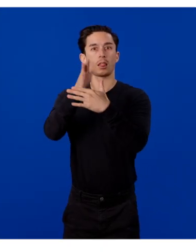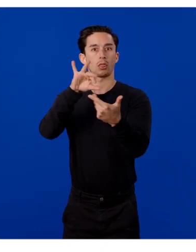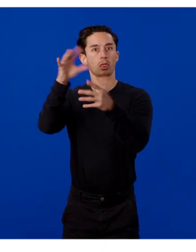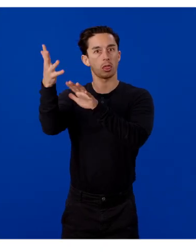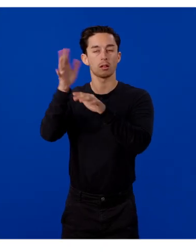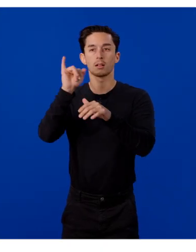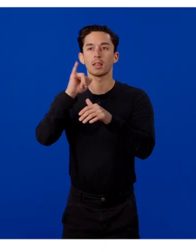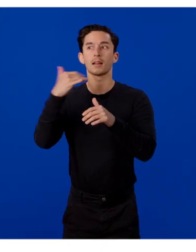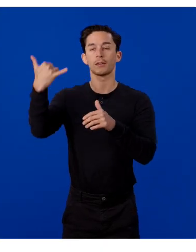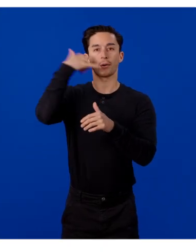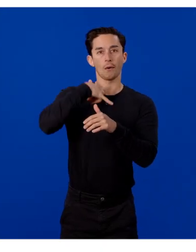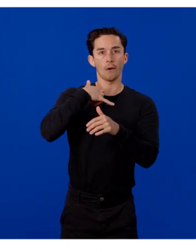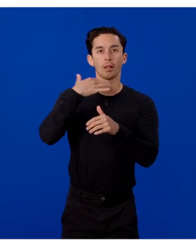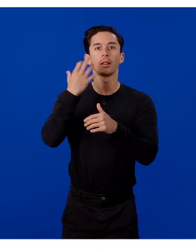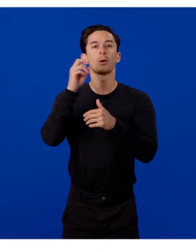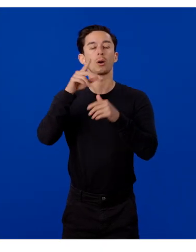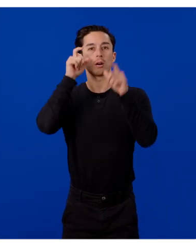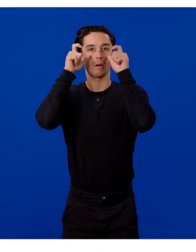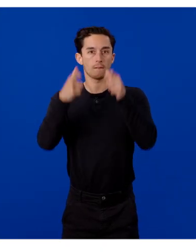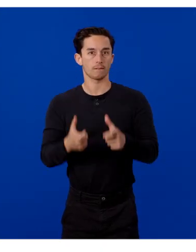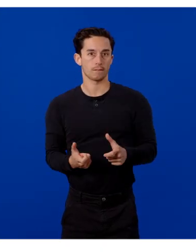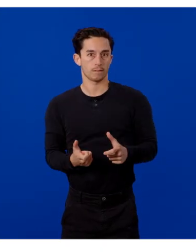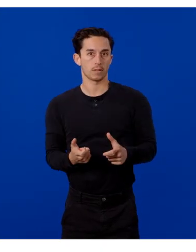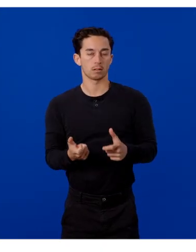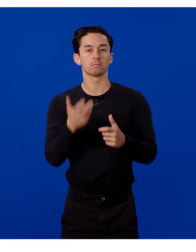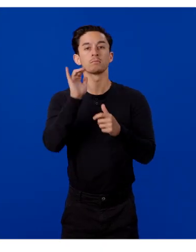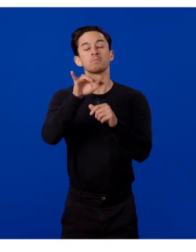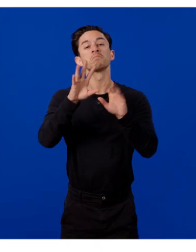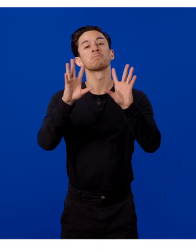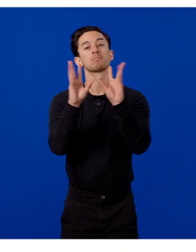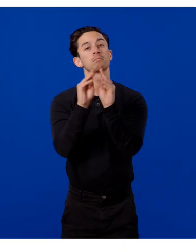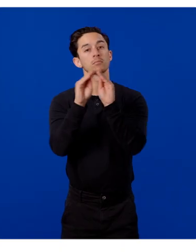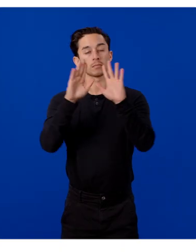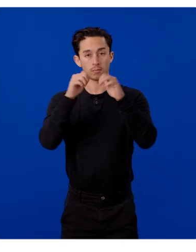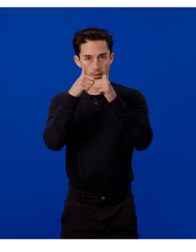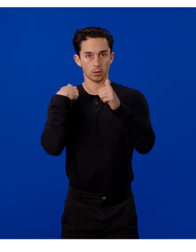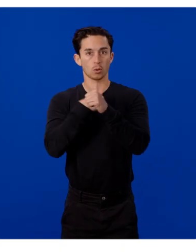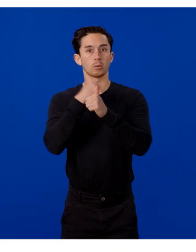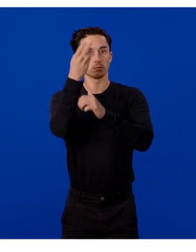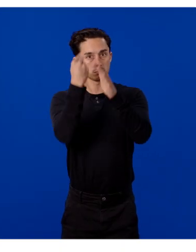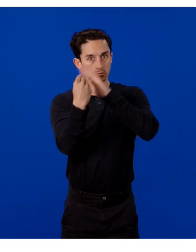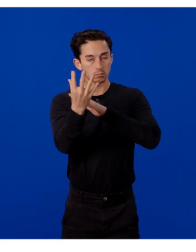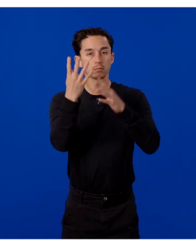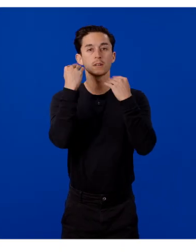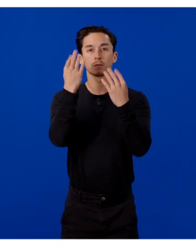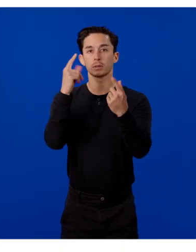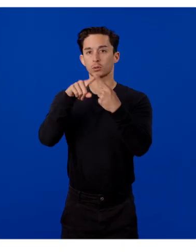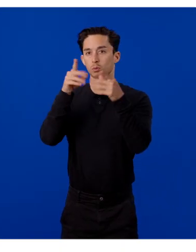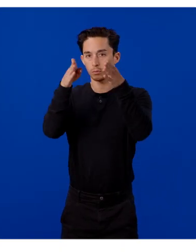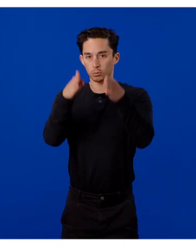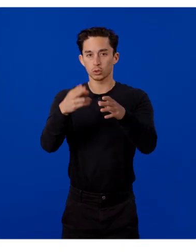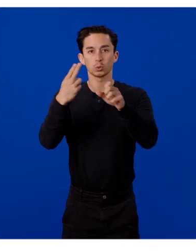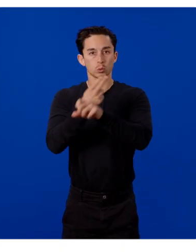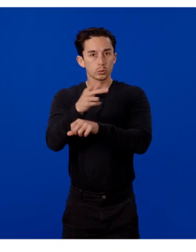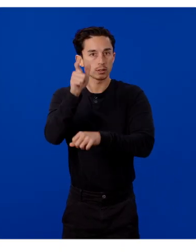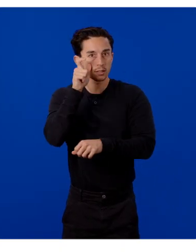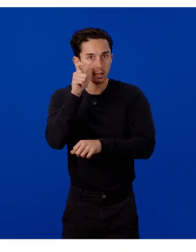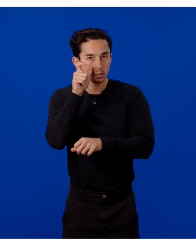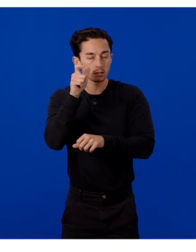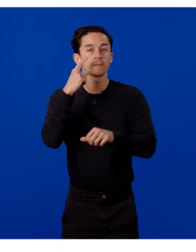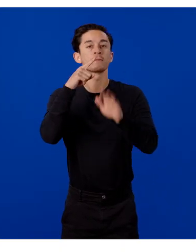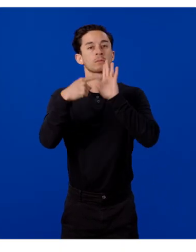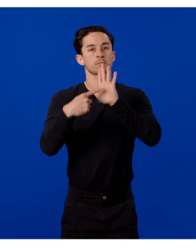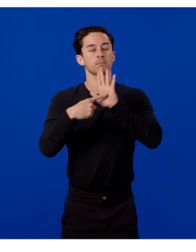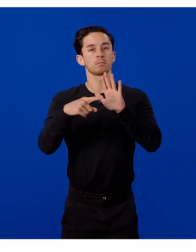receiving a phone call or taking off the glasses. The session is also how we convey information to the person using the glasses. For example,